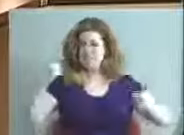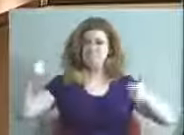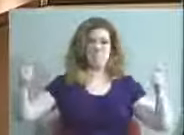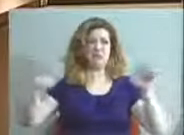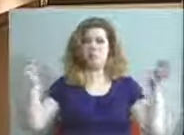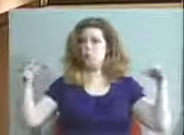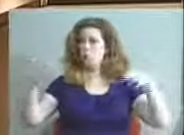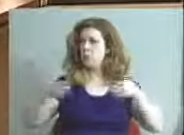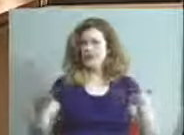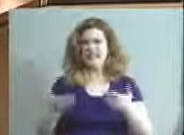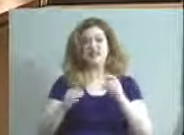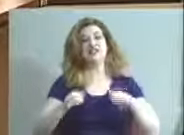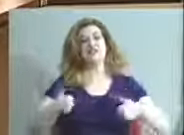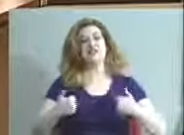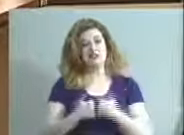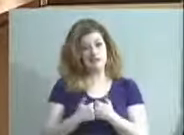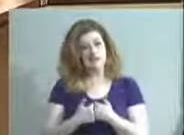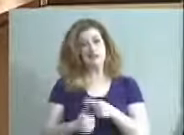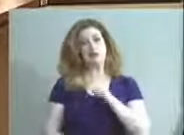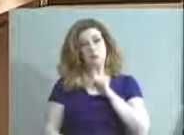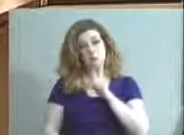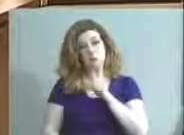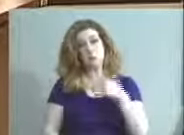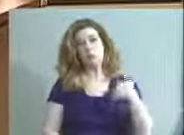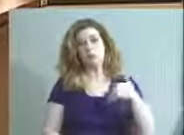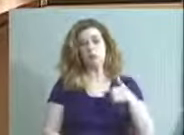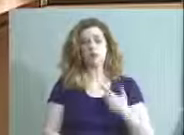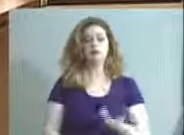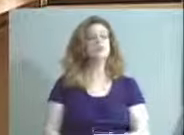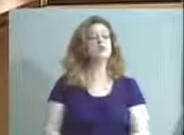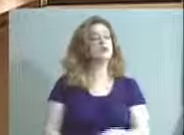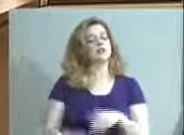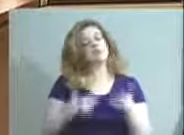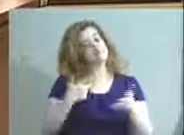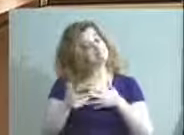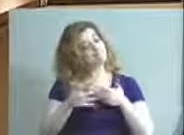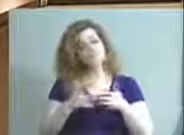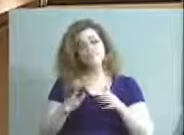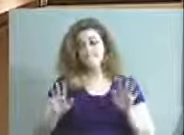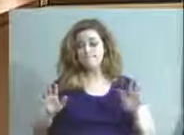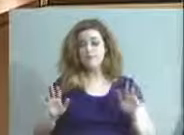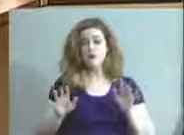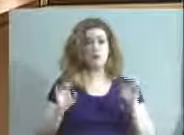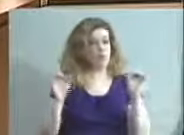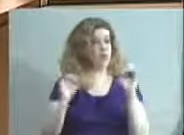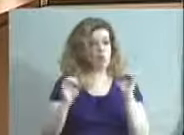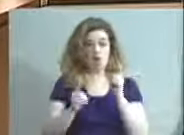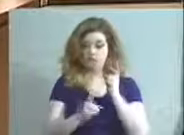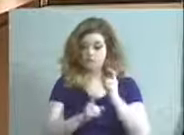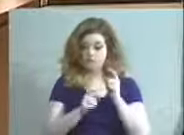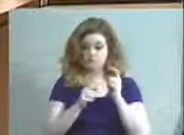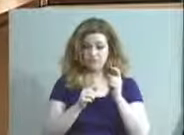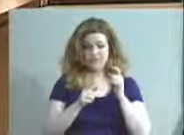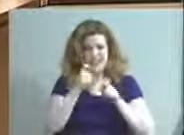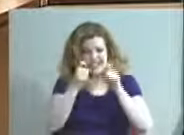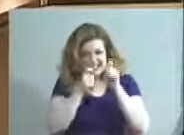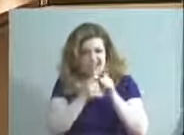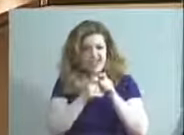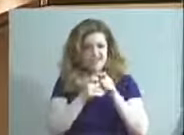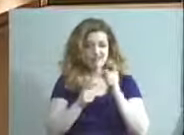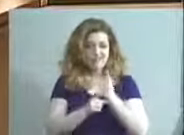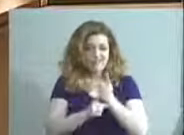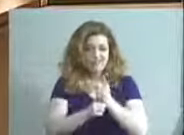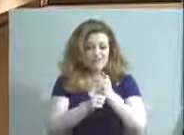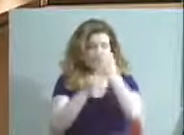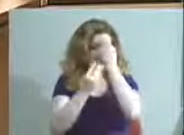that is one of the biggest challenges when you have a widespread organization. Nonetheless, without accurate information, the board is